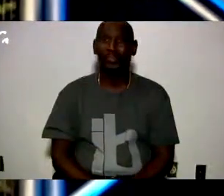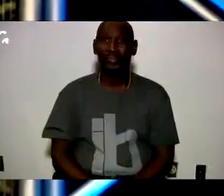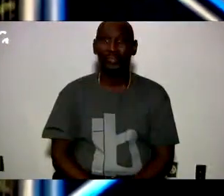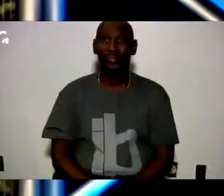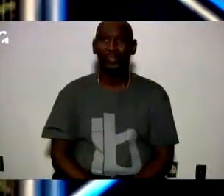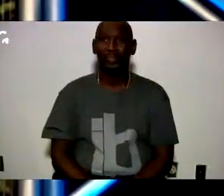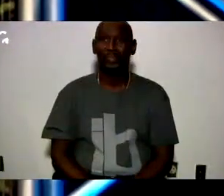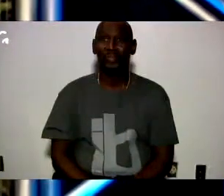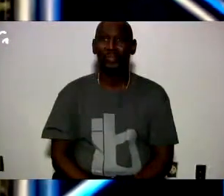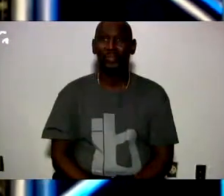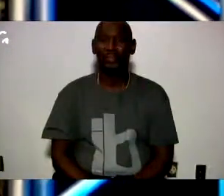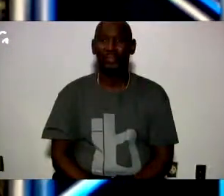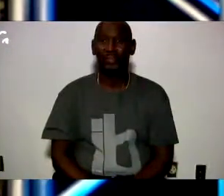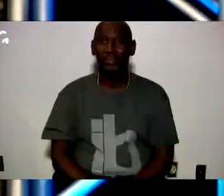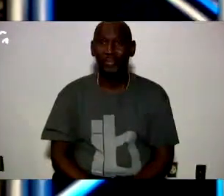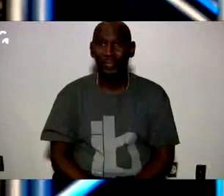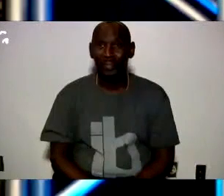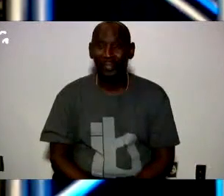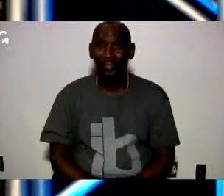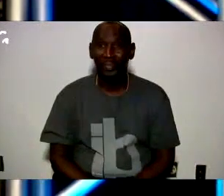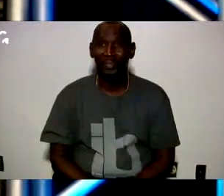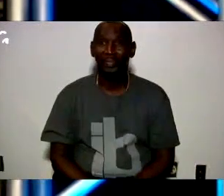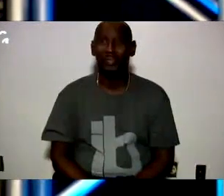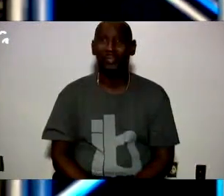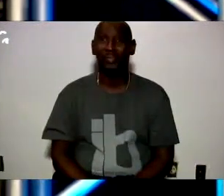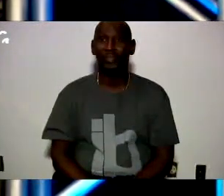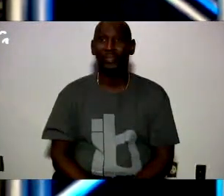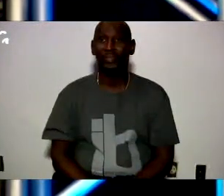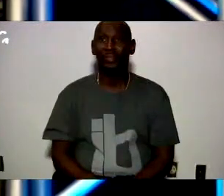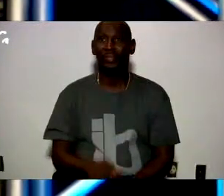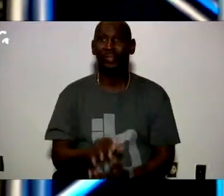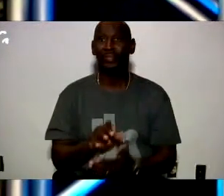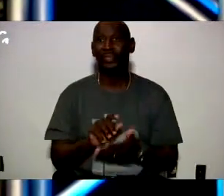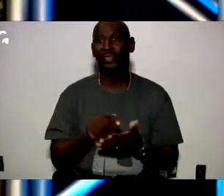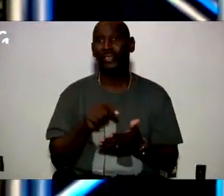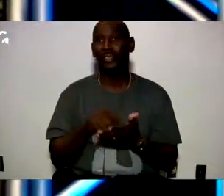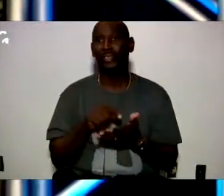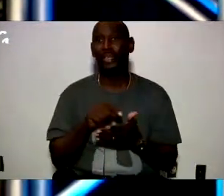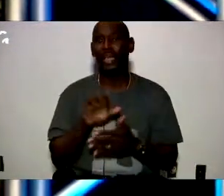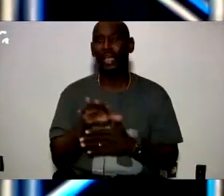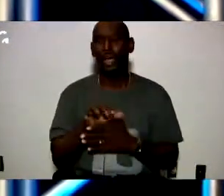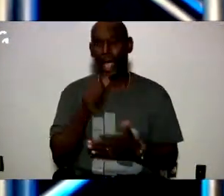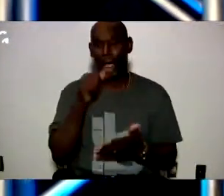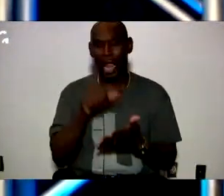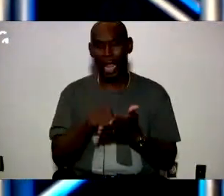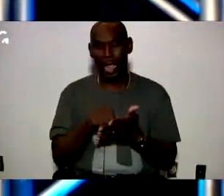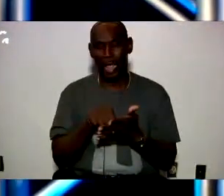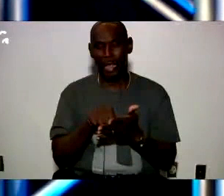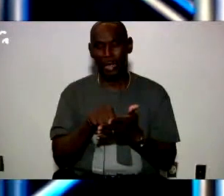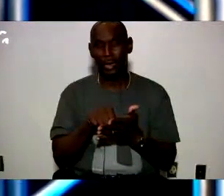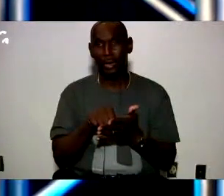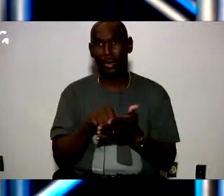It was a K-8 back then. And I found this weekend a letter that my teacher wrote when I was in